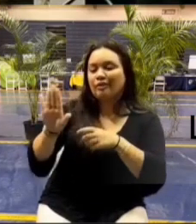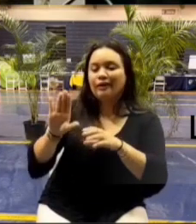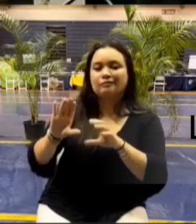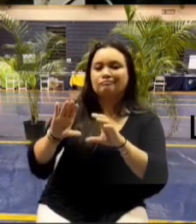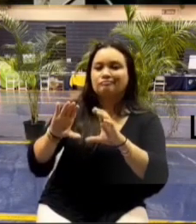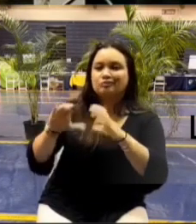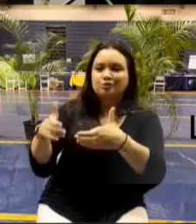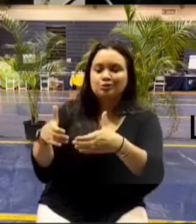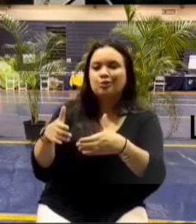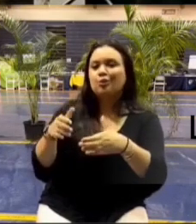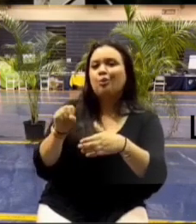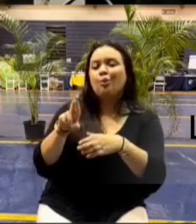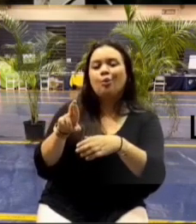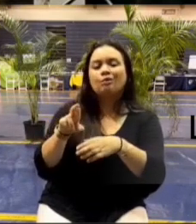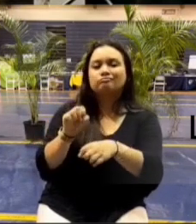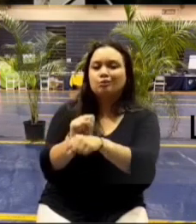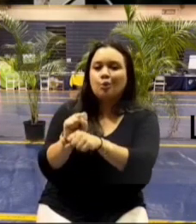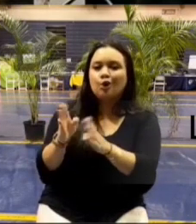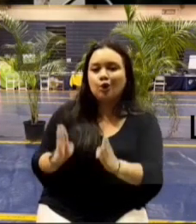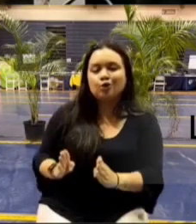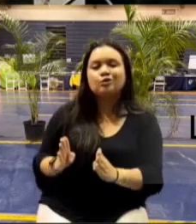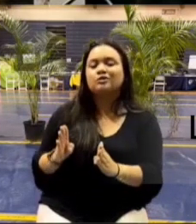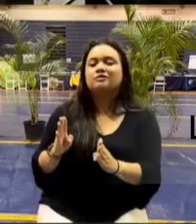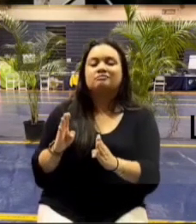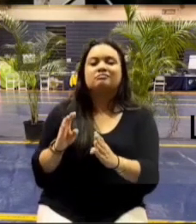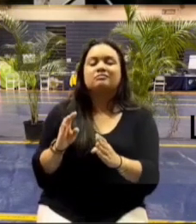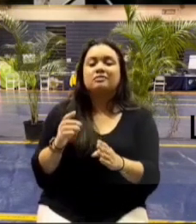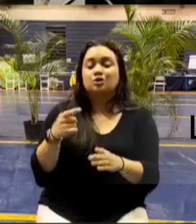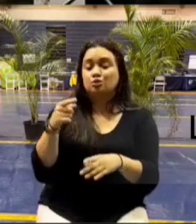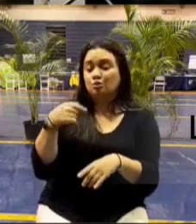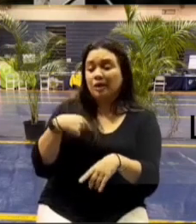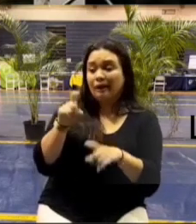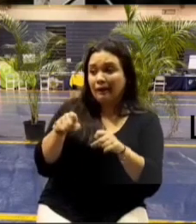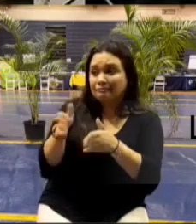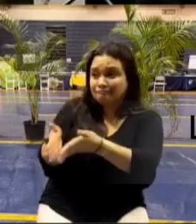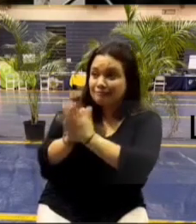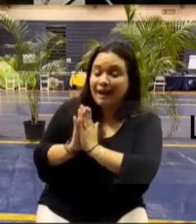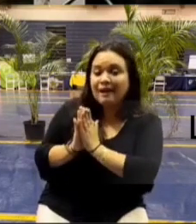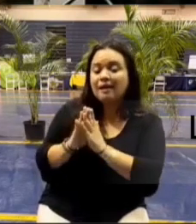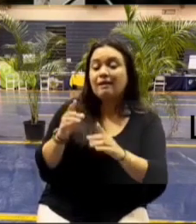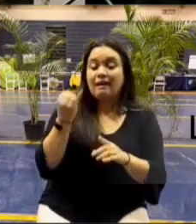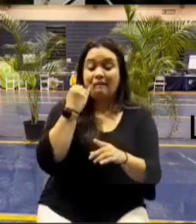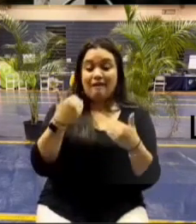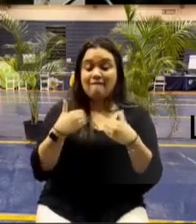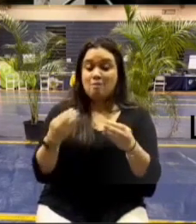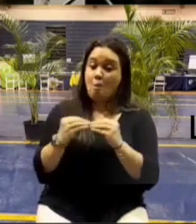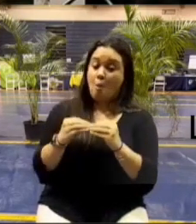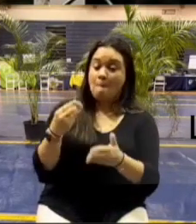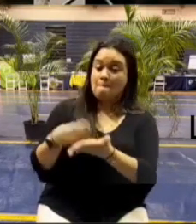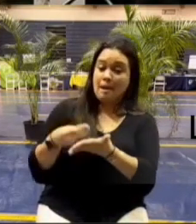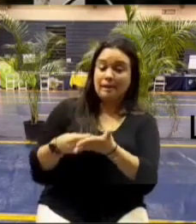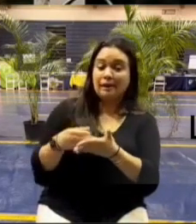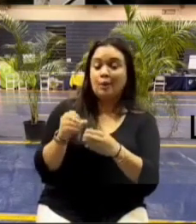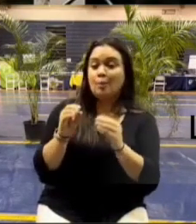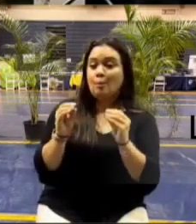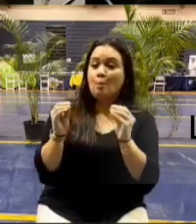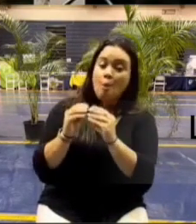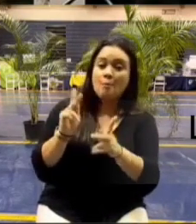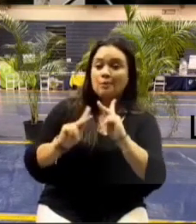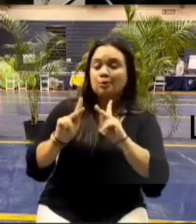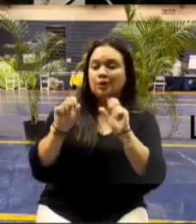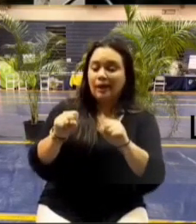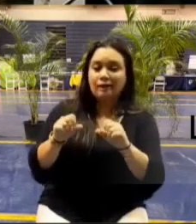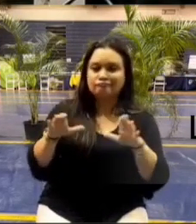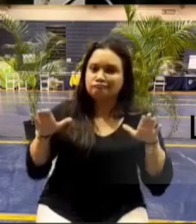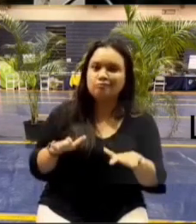employees but certainly we could ask and reach out um you know if we had more money if we more people we could do a lot more things